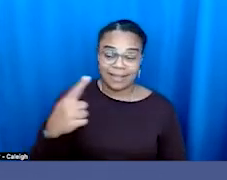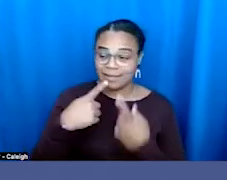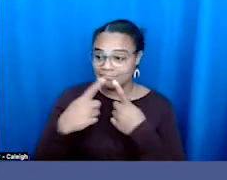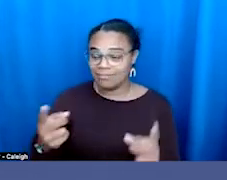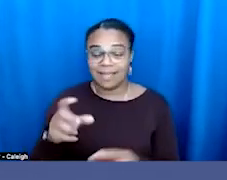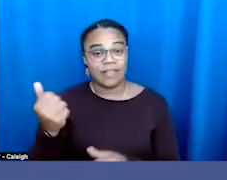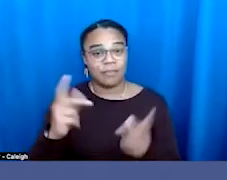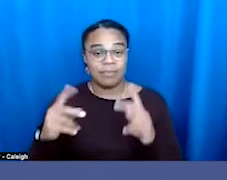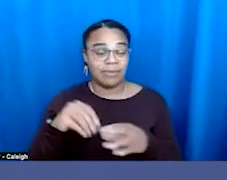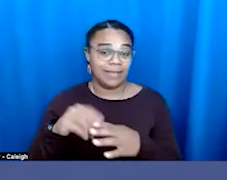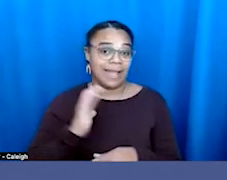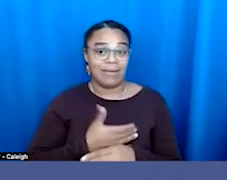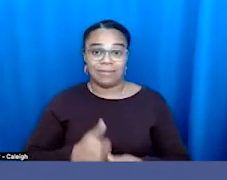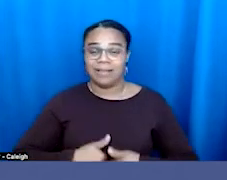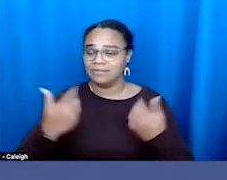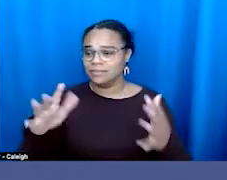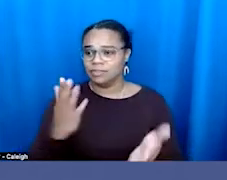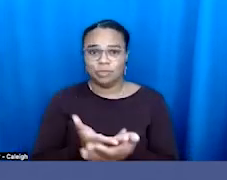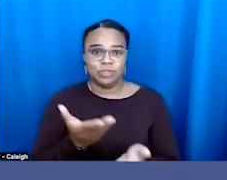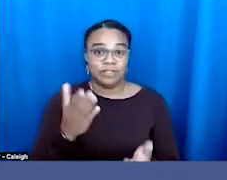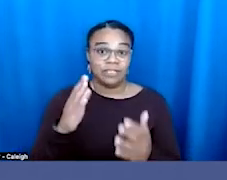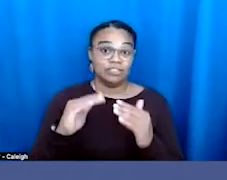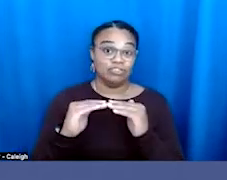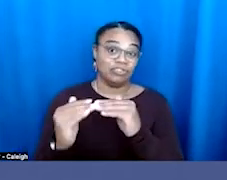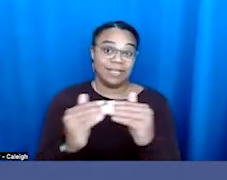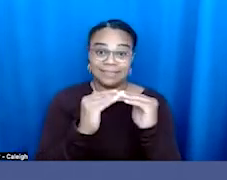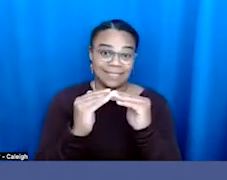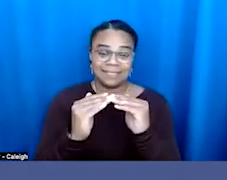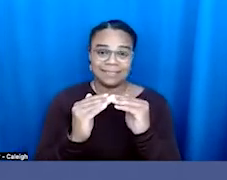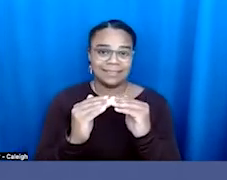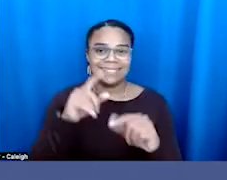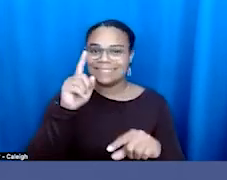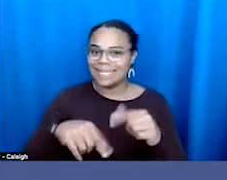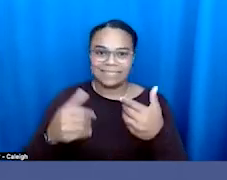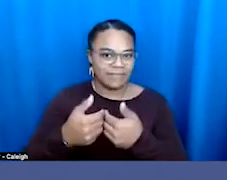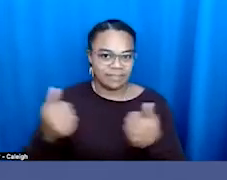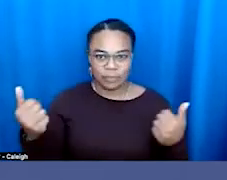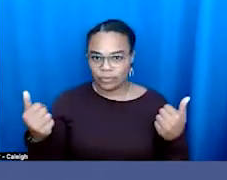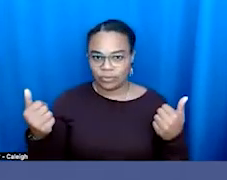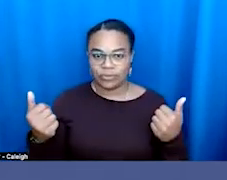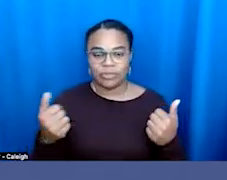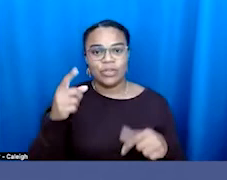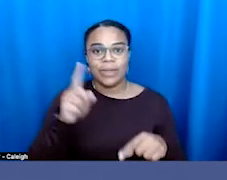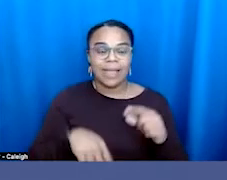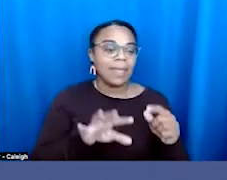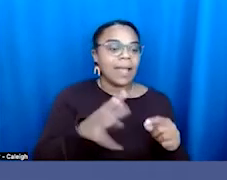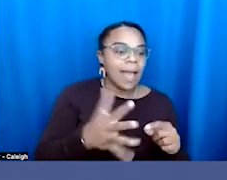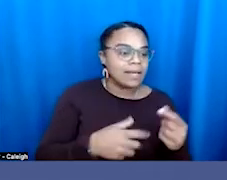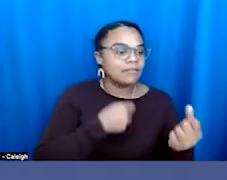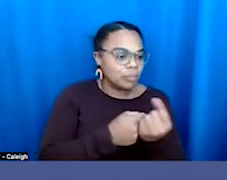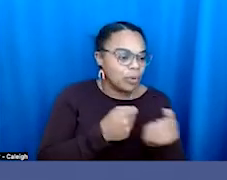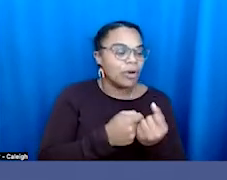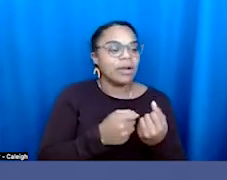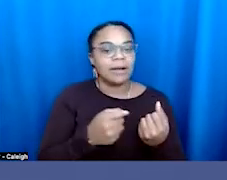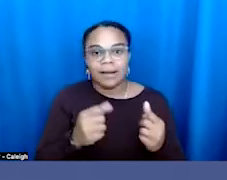shown, justice is indivisible. You can't be kind of for equity and equality and dignity. You